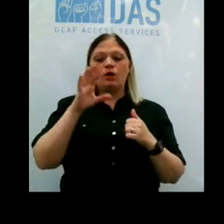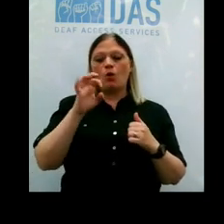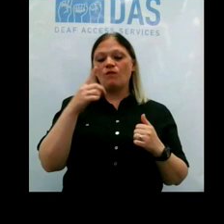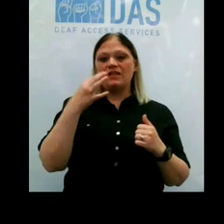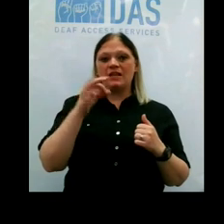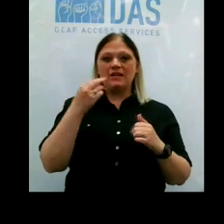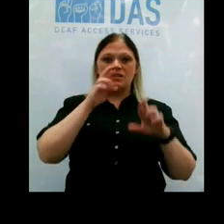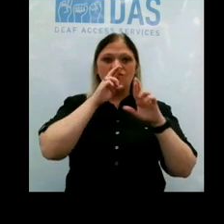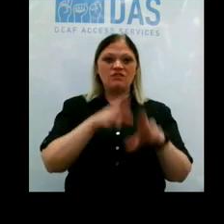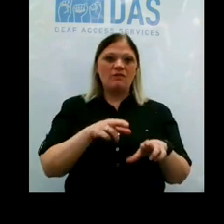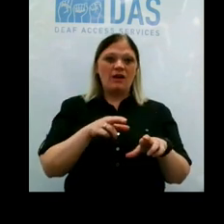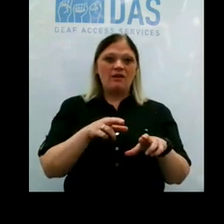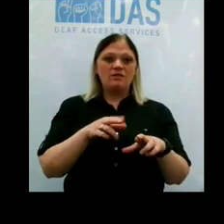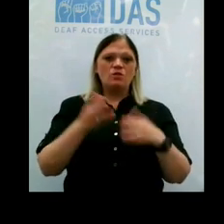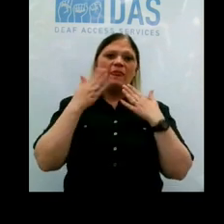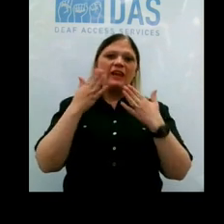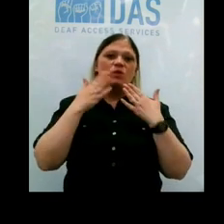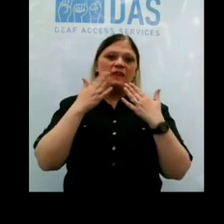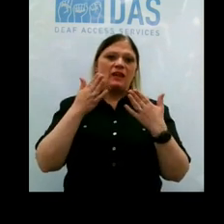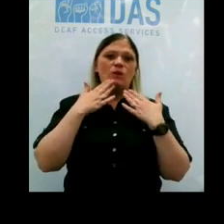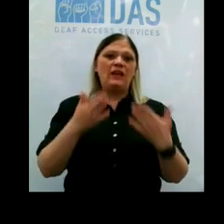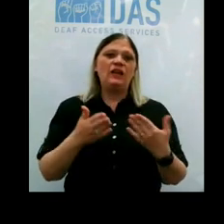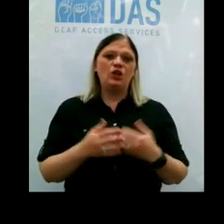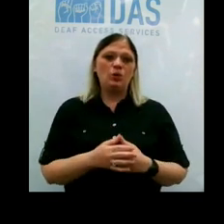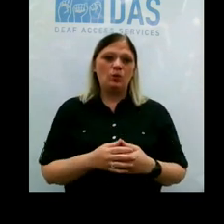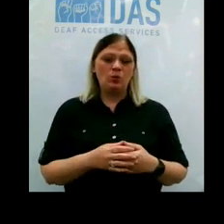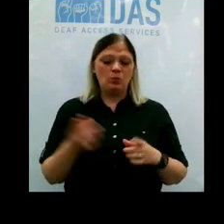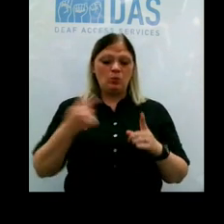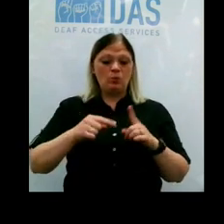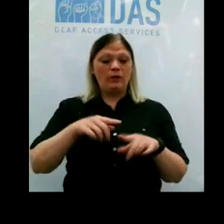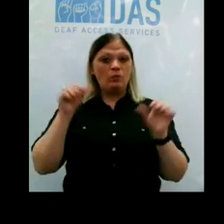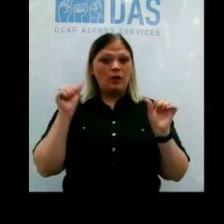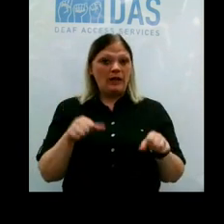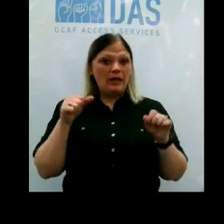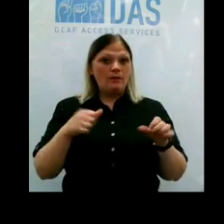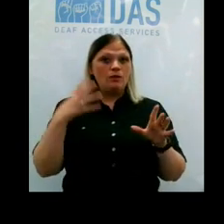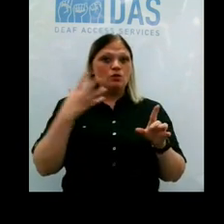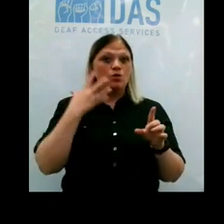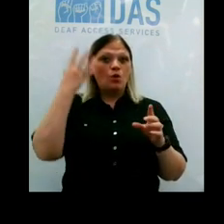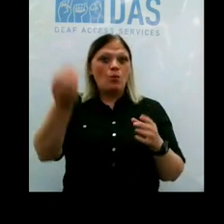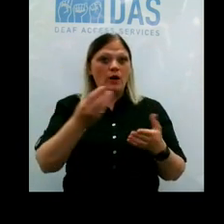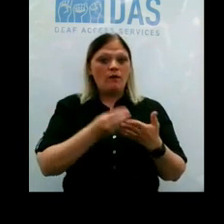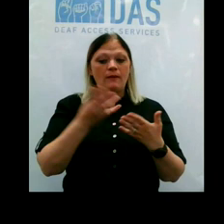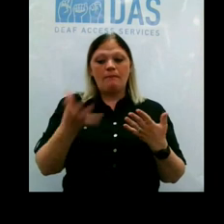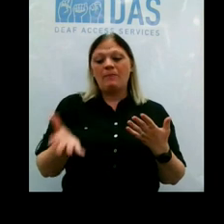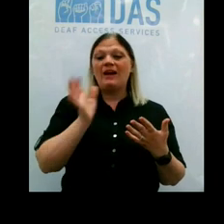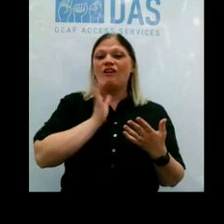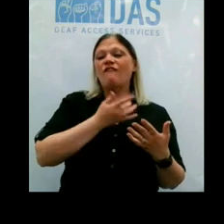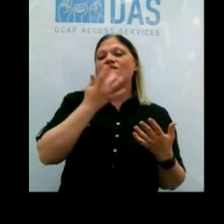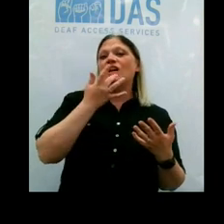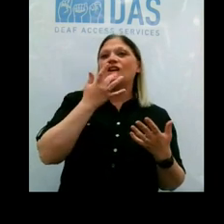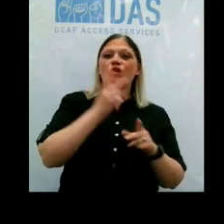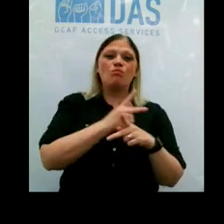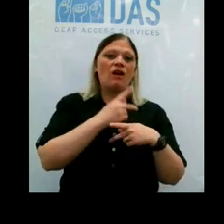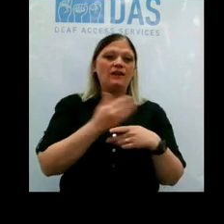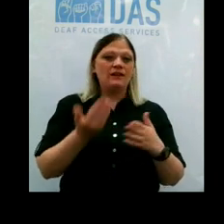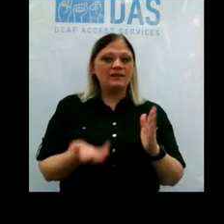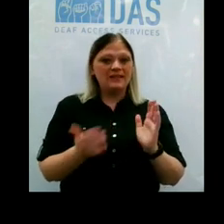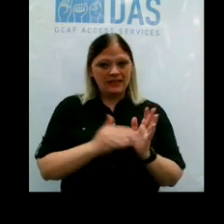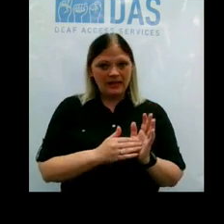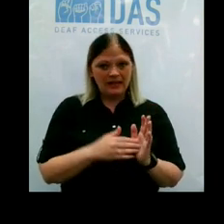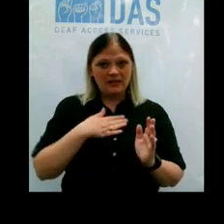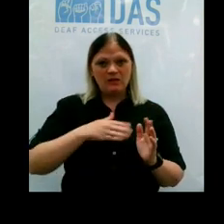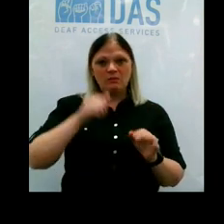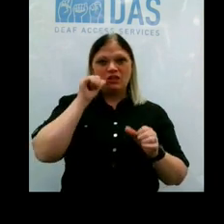County. So thank you, thank you, thank you. And when we're able to go out and buy our favorite products again, you know, please remember